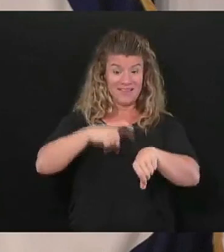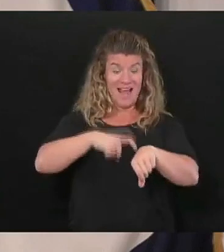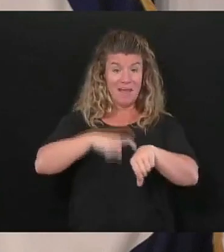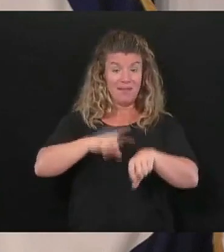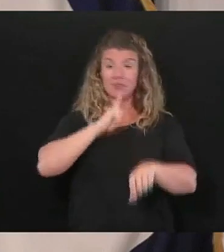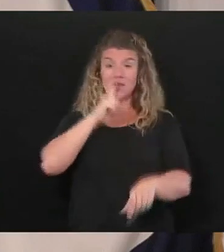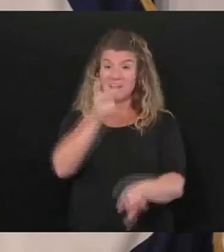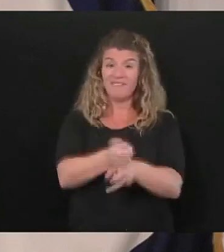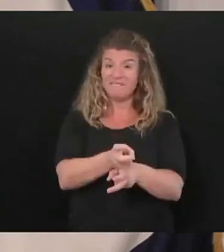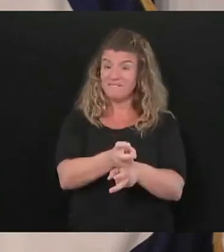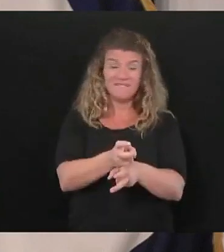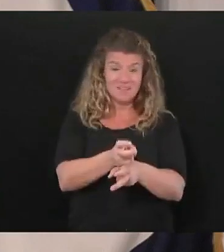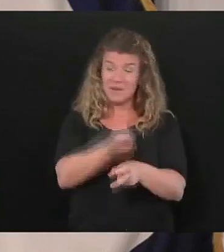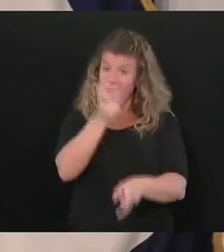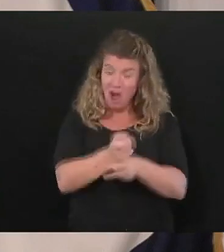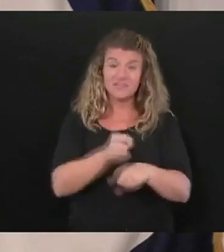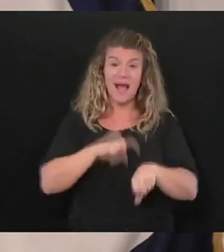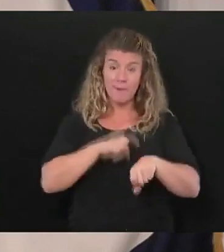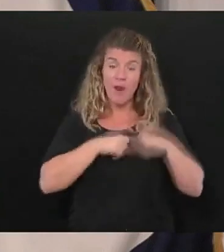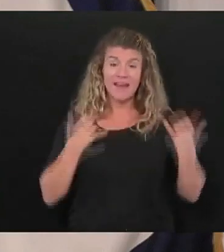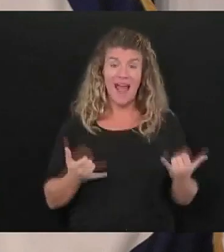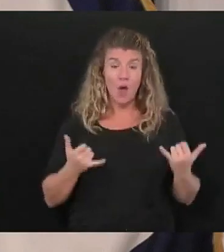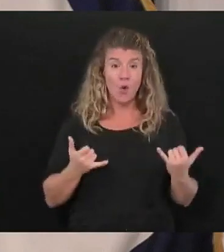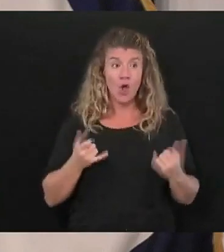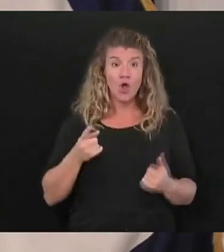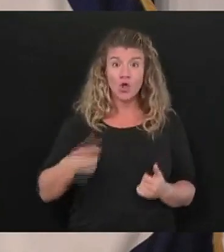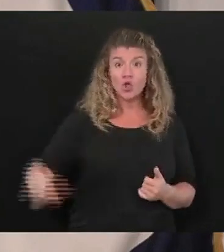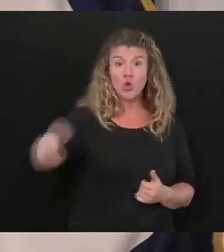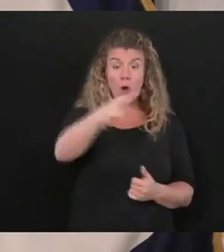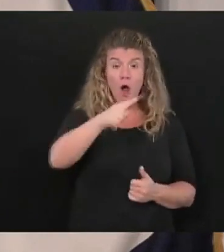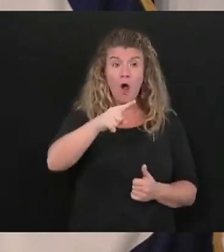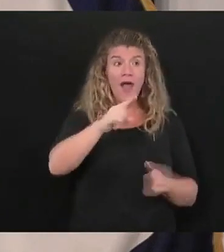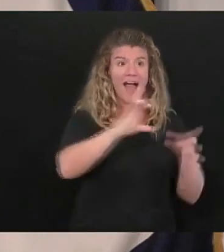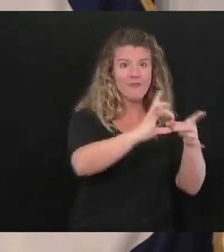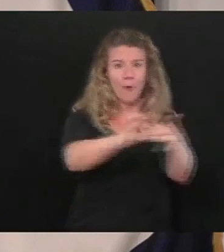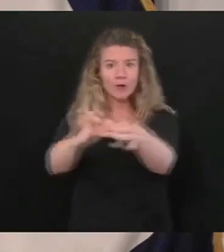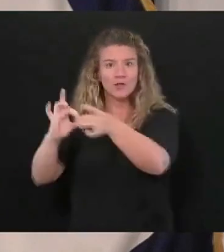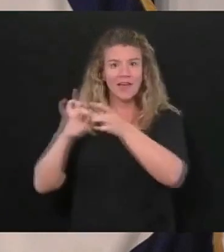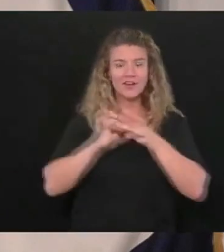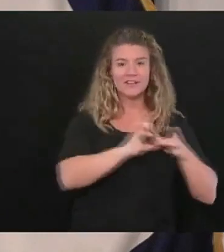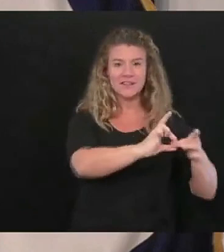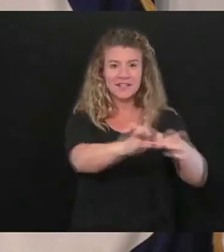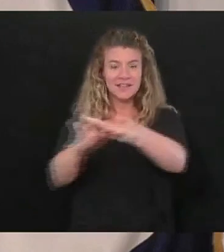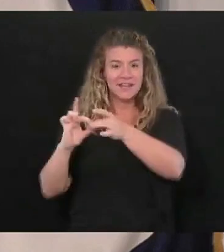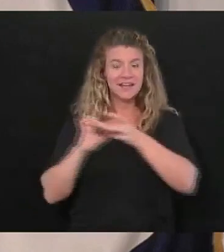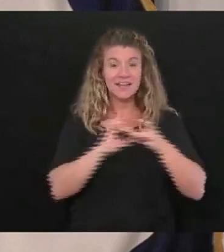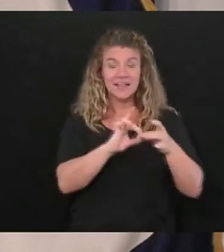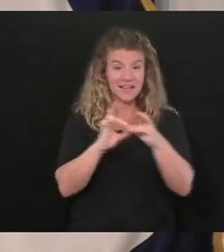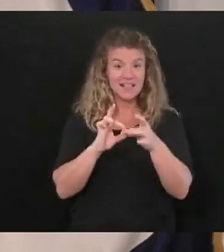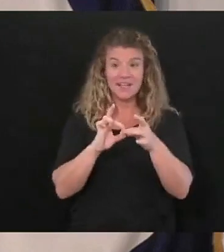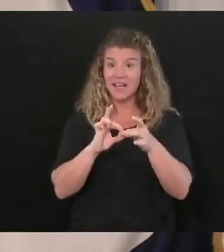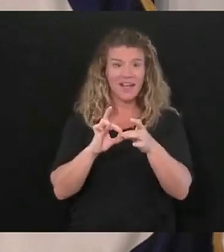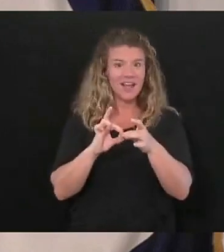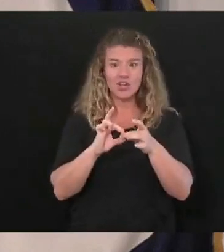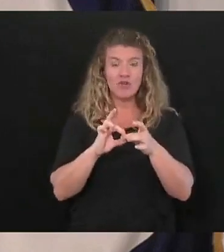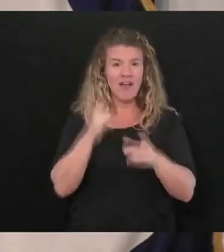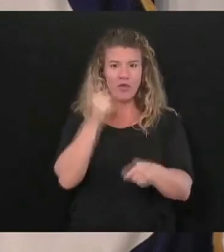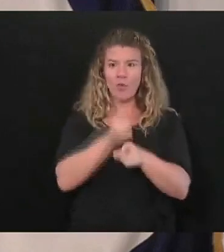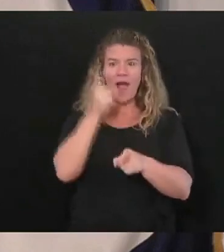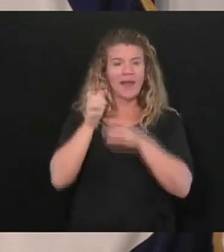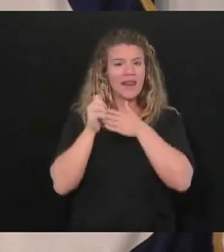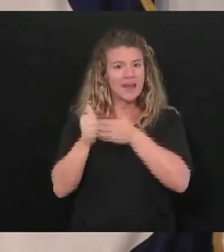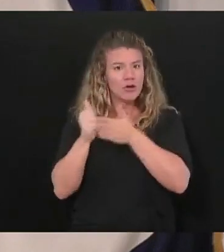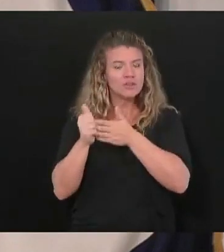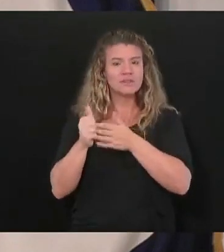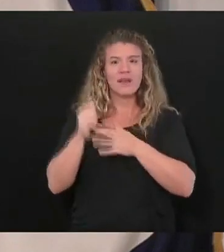tough super tough you have stayed together you have absolutely had the leadership and the experts and everything